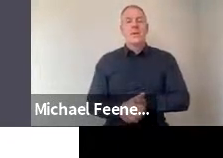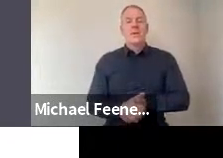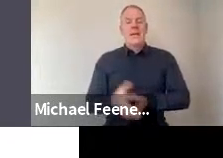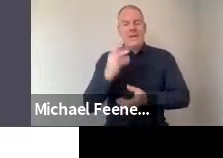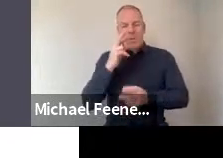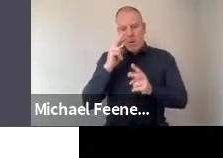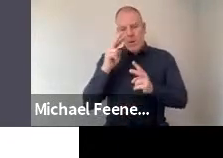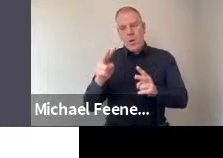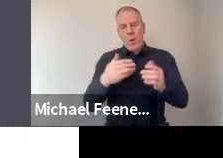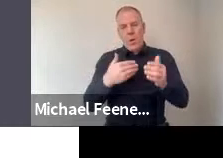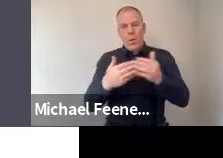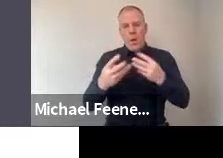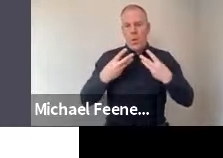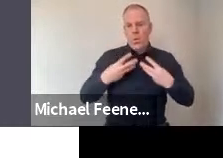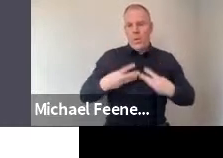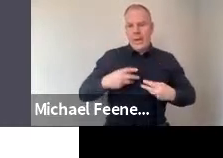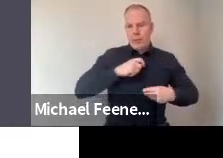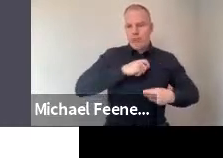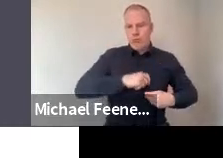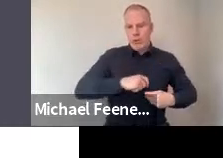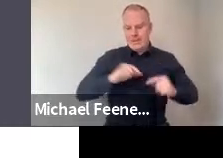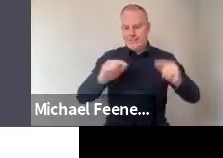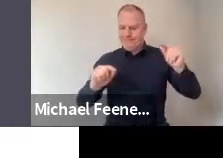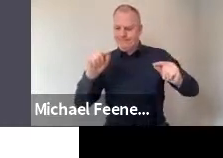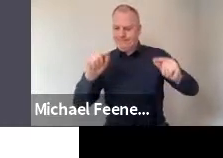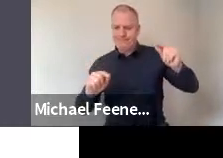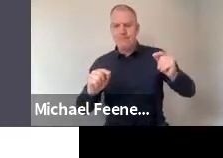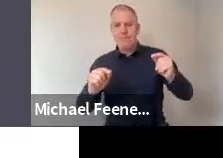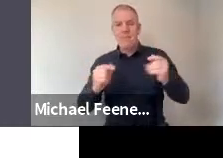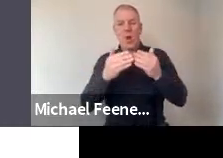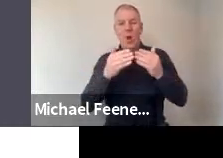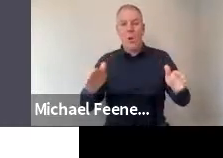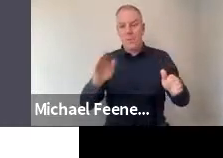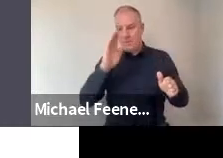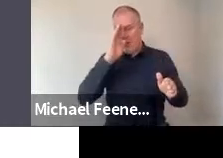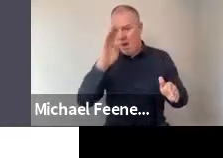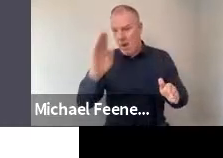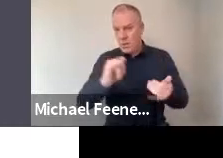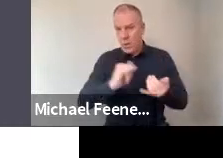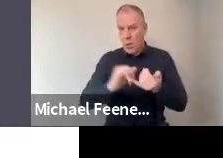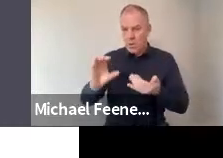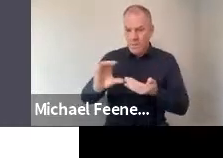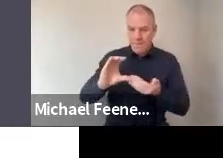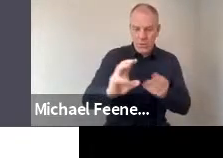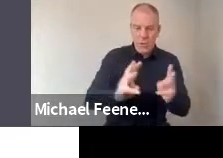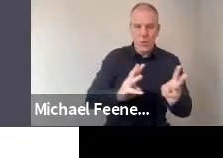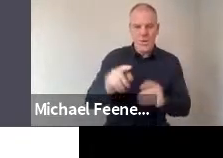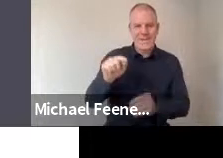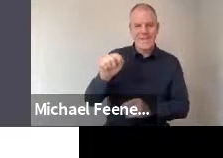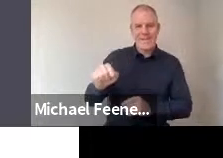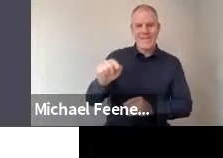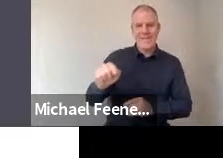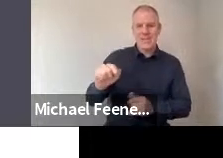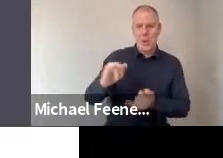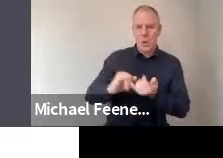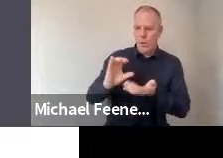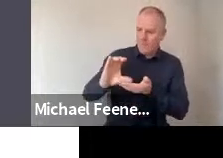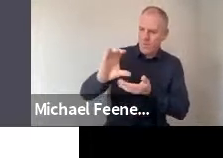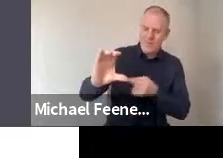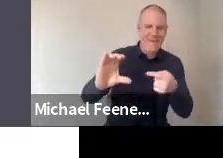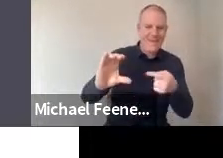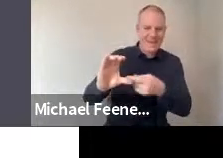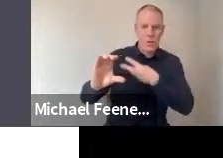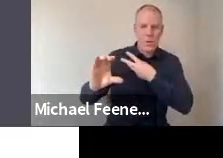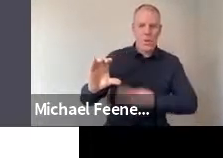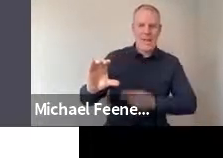points in terms of level of trust, the open and honest about who is paying for the work, is the kind of weaker part